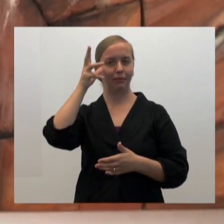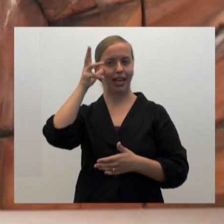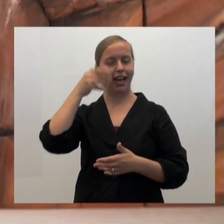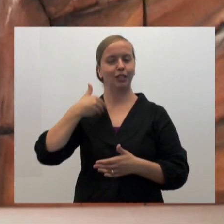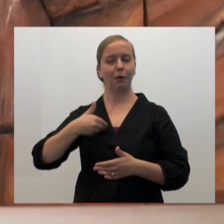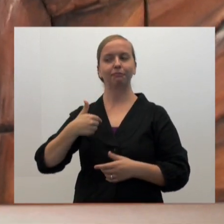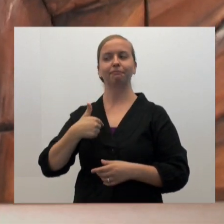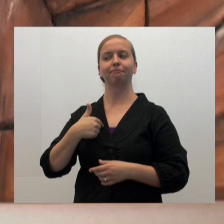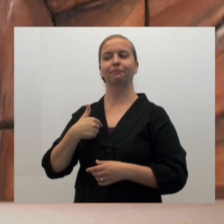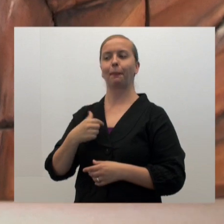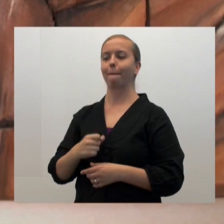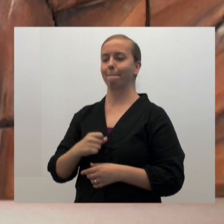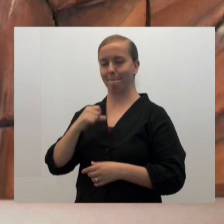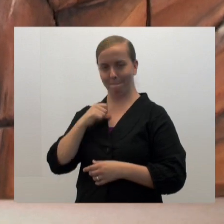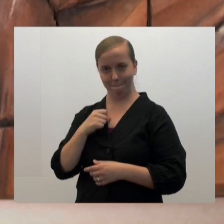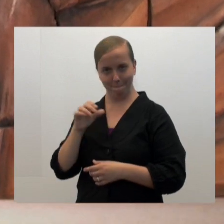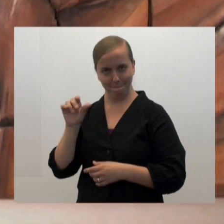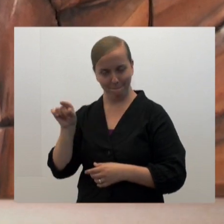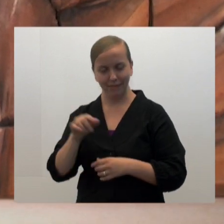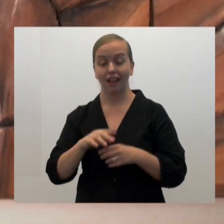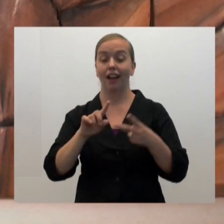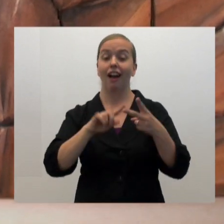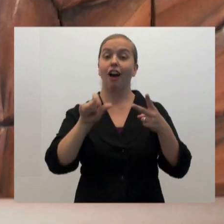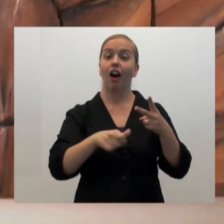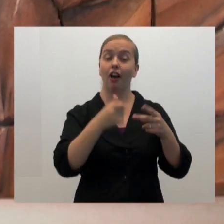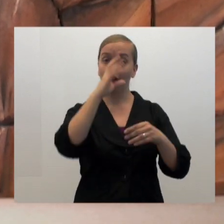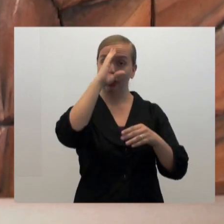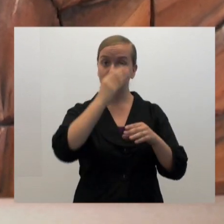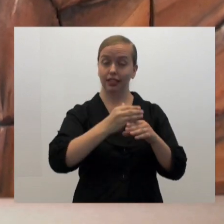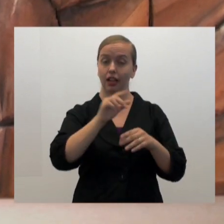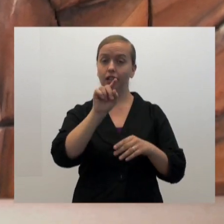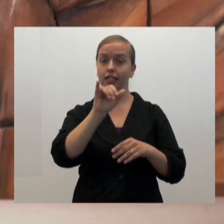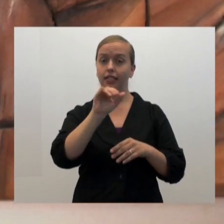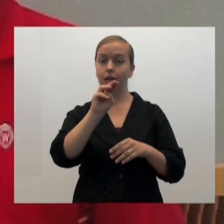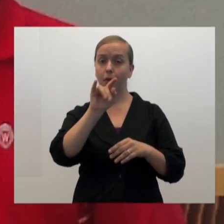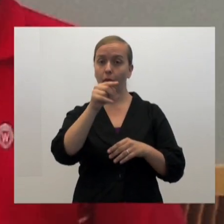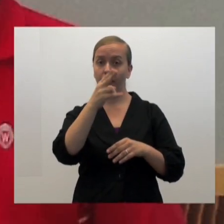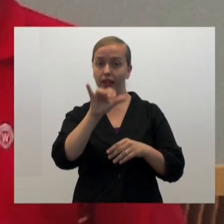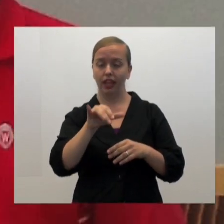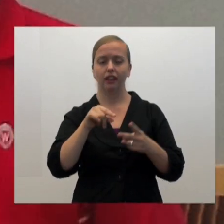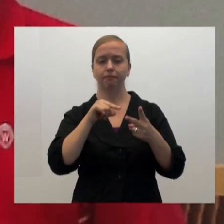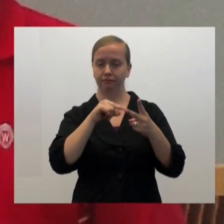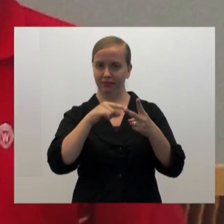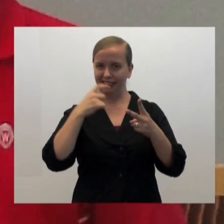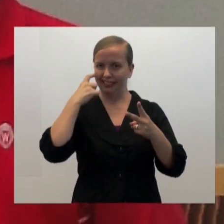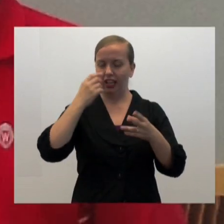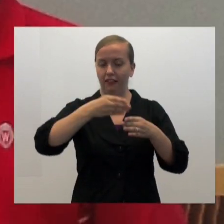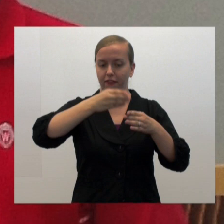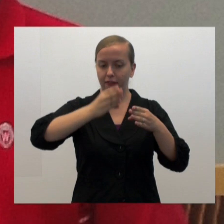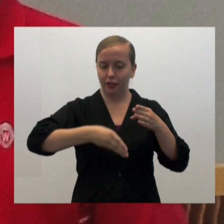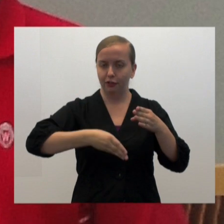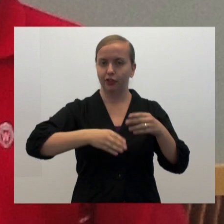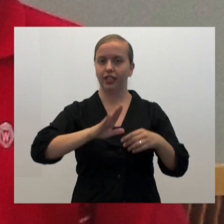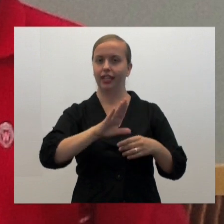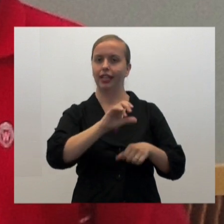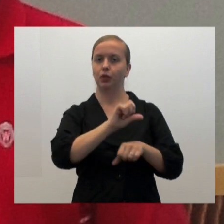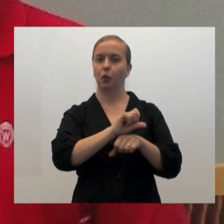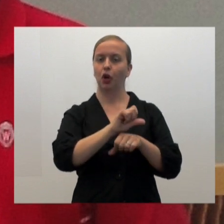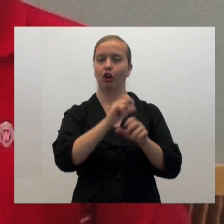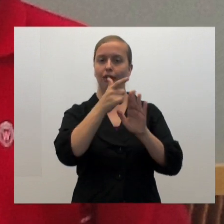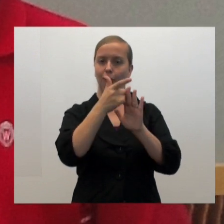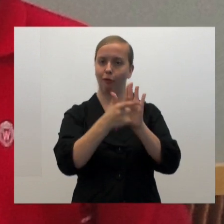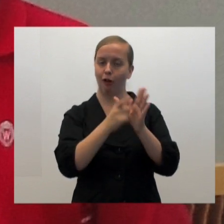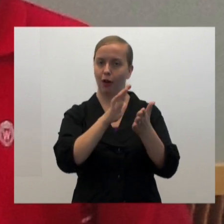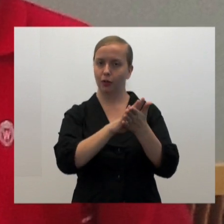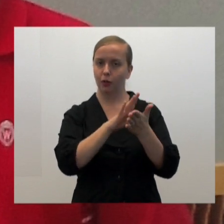So, needless to say, Dad's real proud of that. And my other son Timothy has just completed